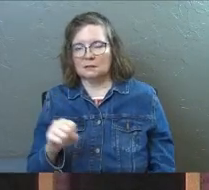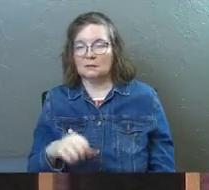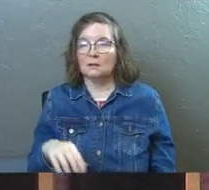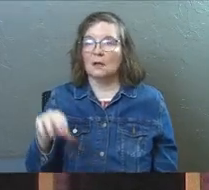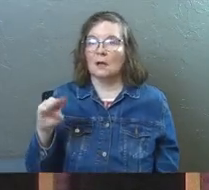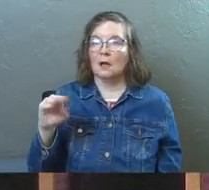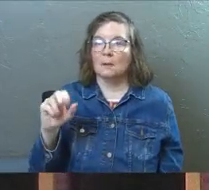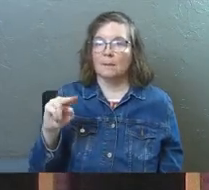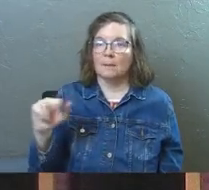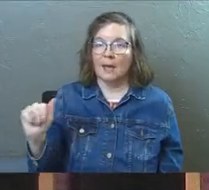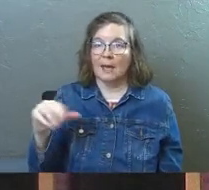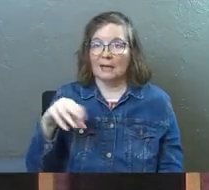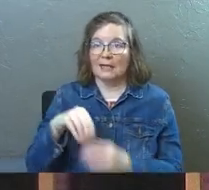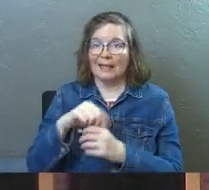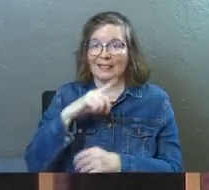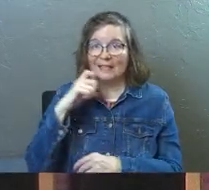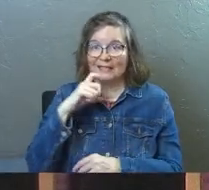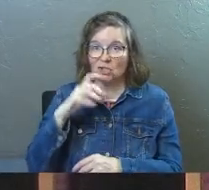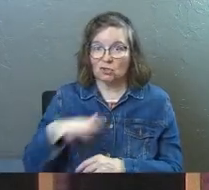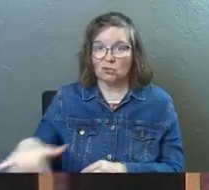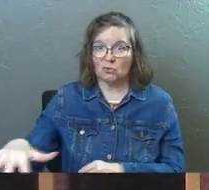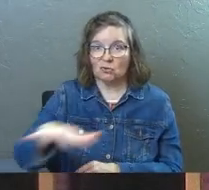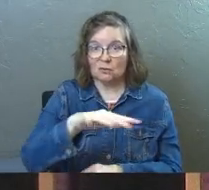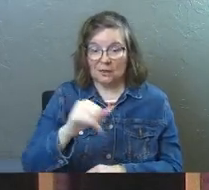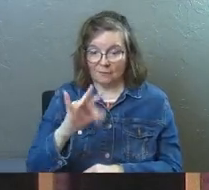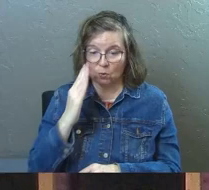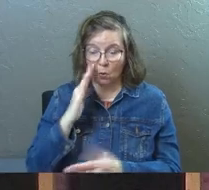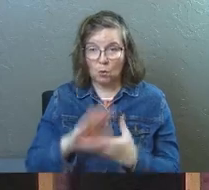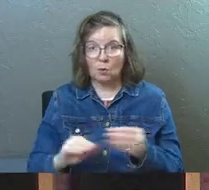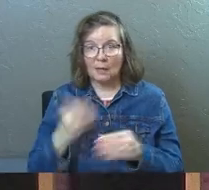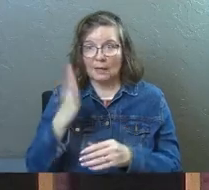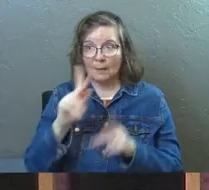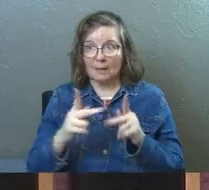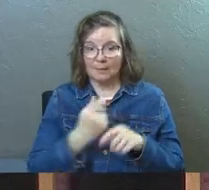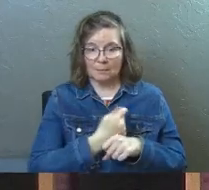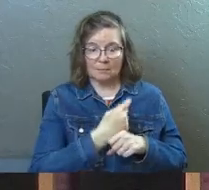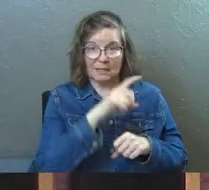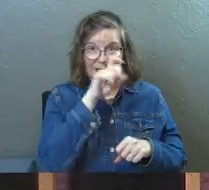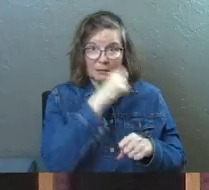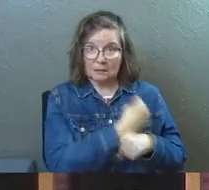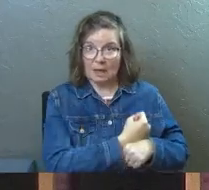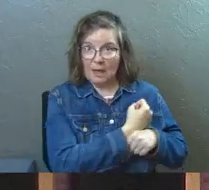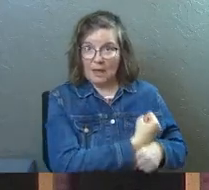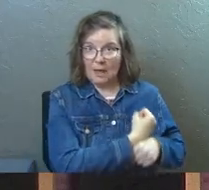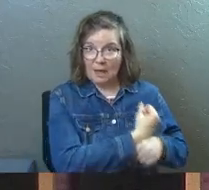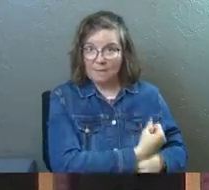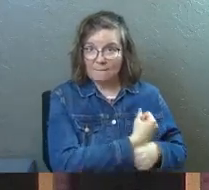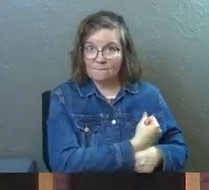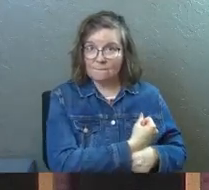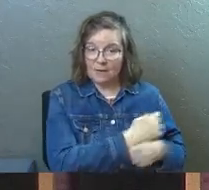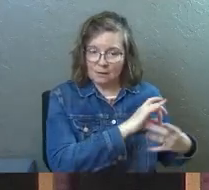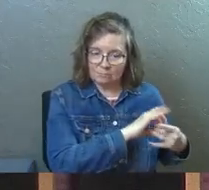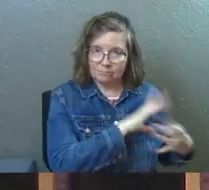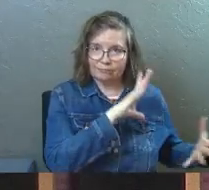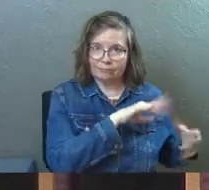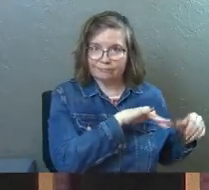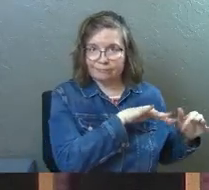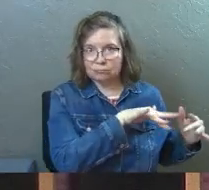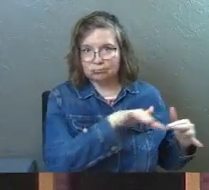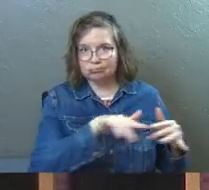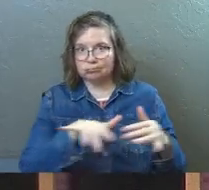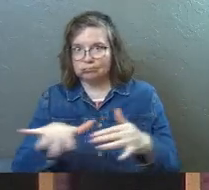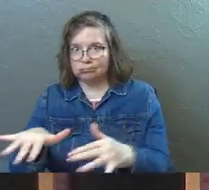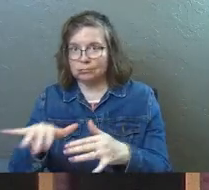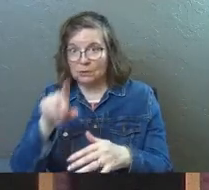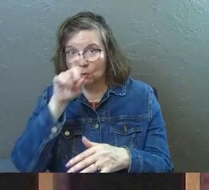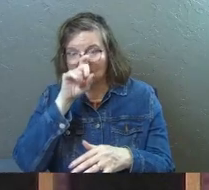Manna in the desert. If you know the story, God's people get set free from the Egyptians and they were in slavery there. Moses leads them